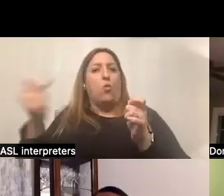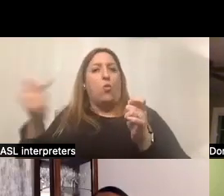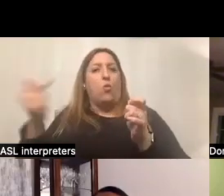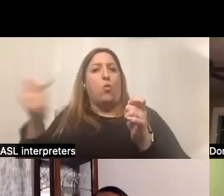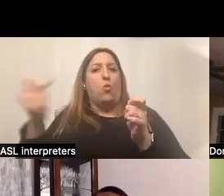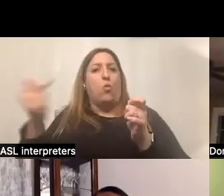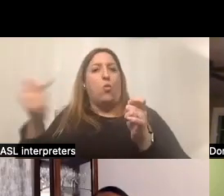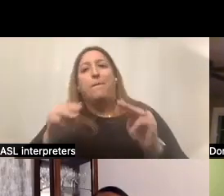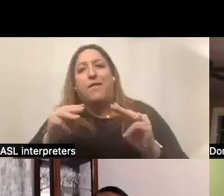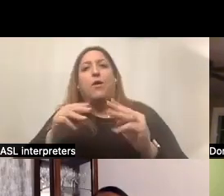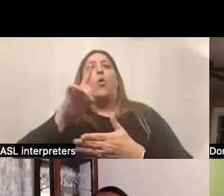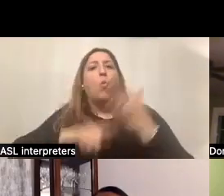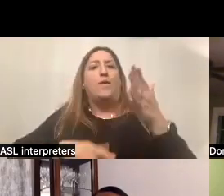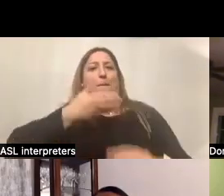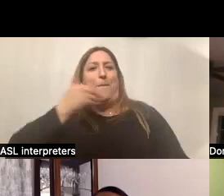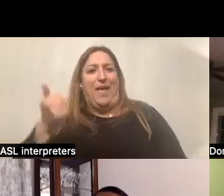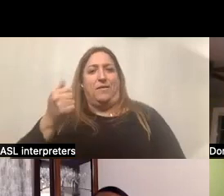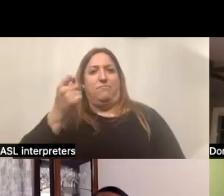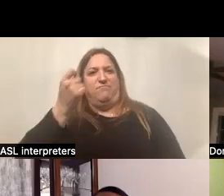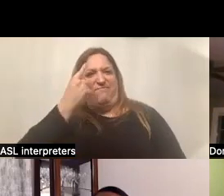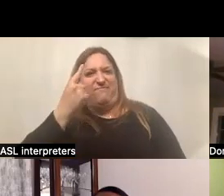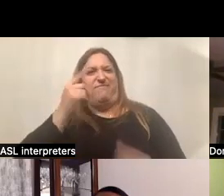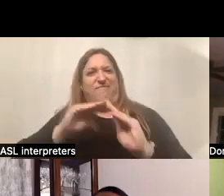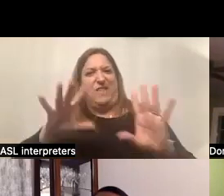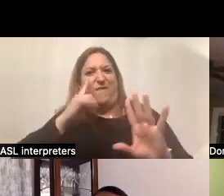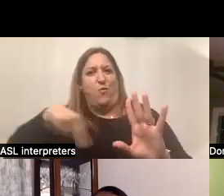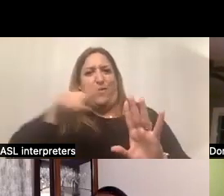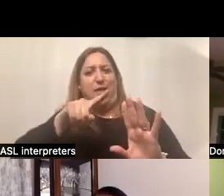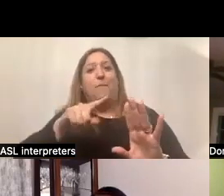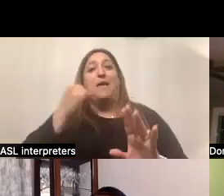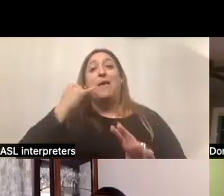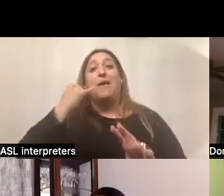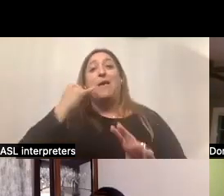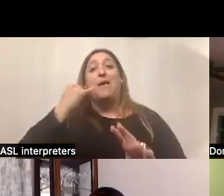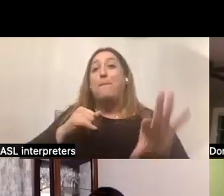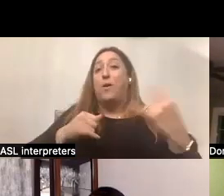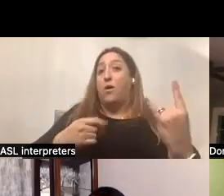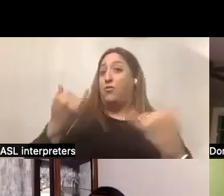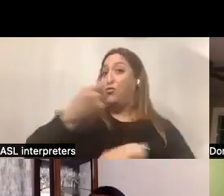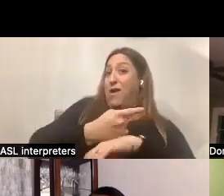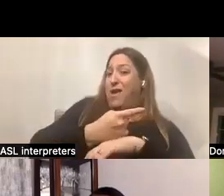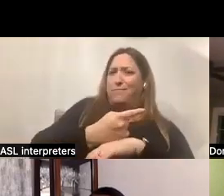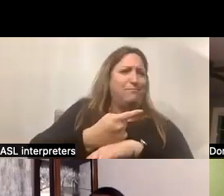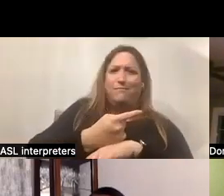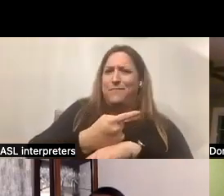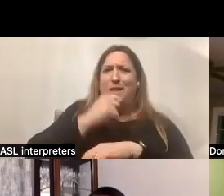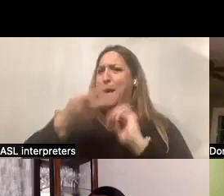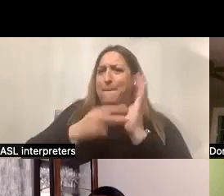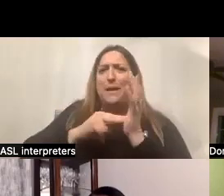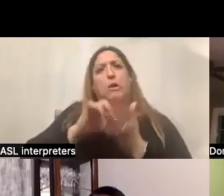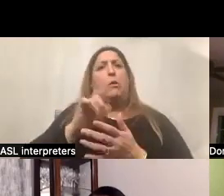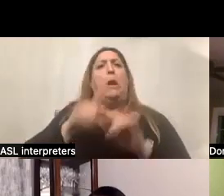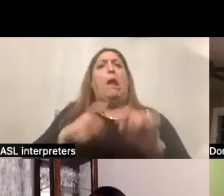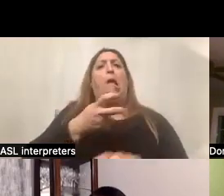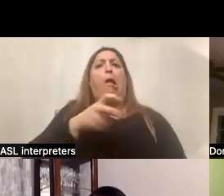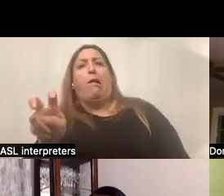on what makes the most sense for them. And if you select one method today, it doesn't take away your ability to switch your method.